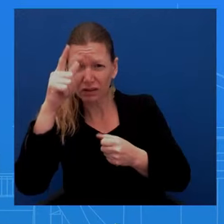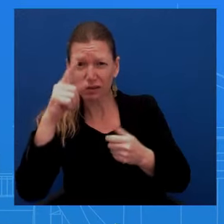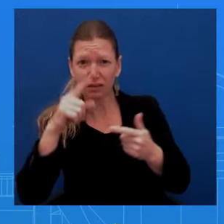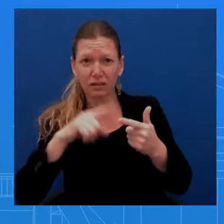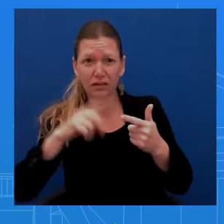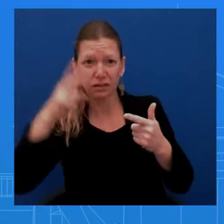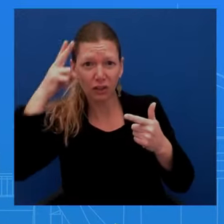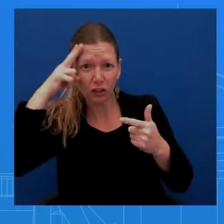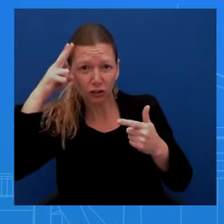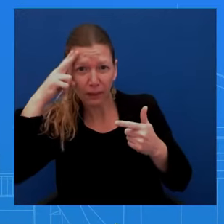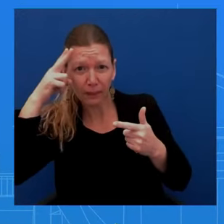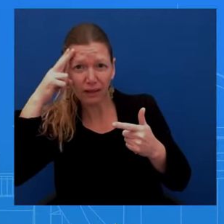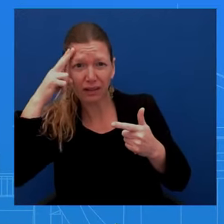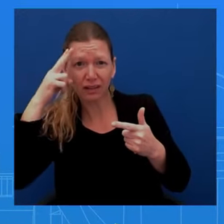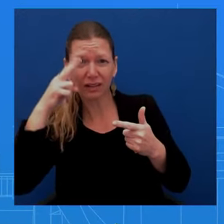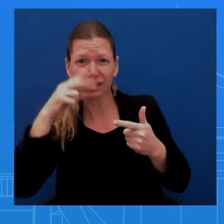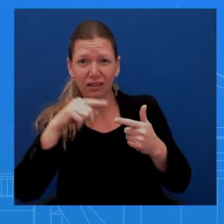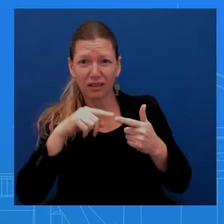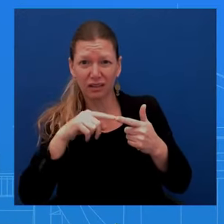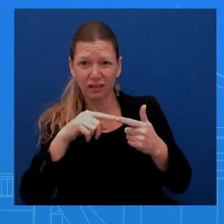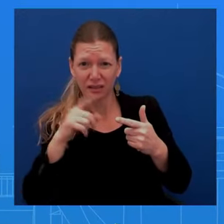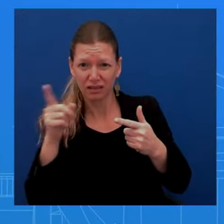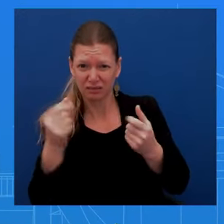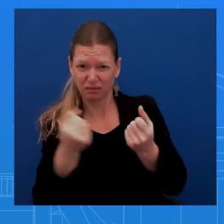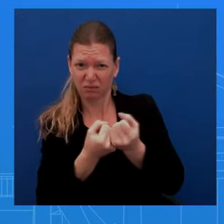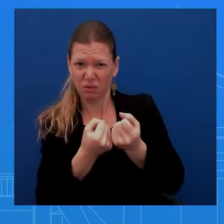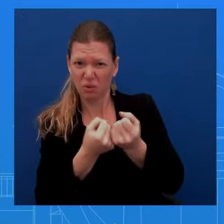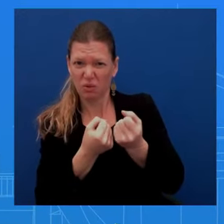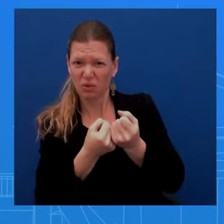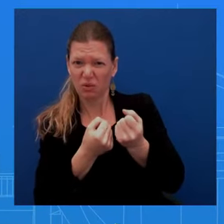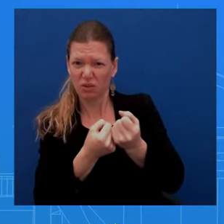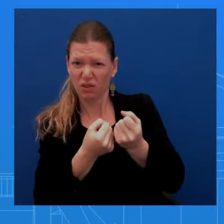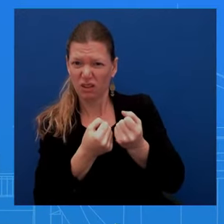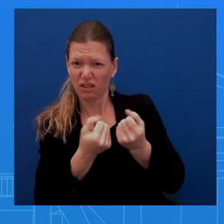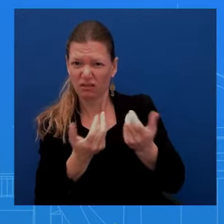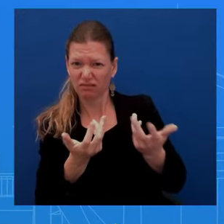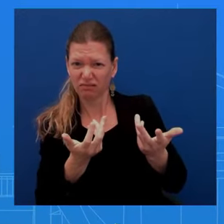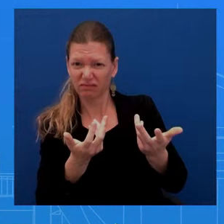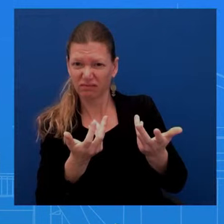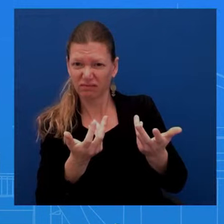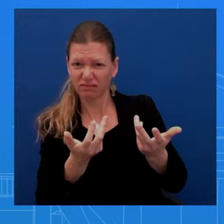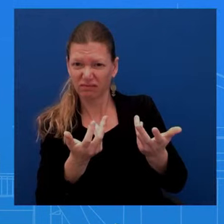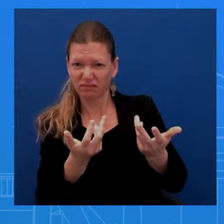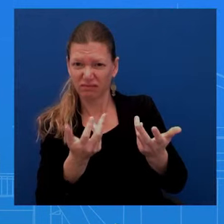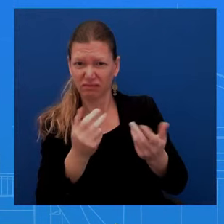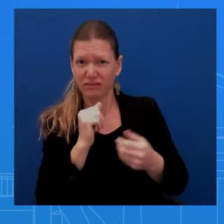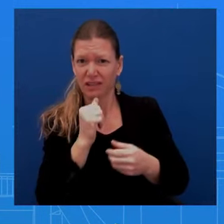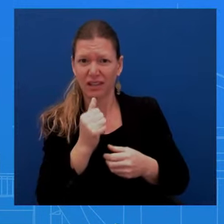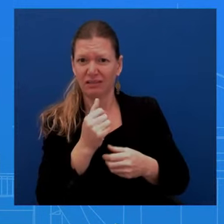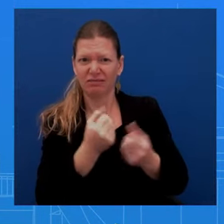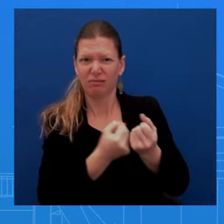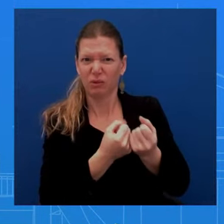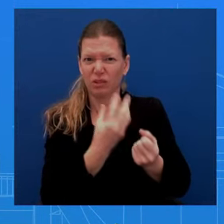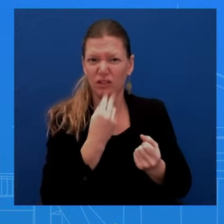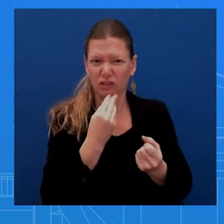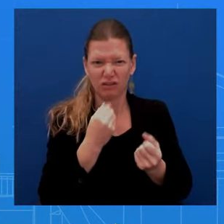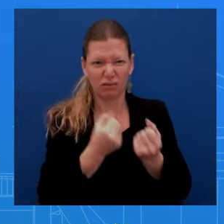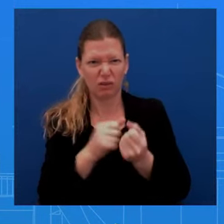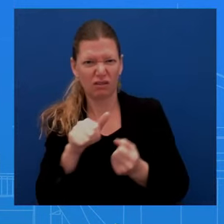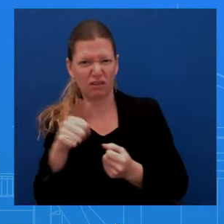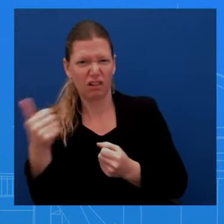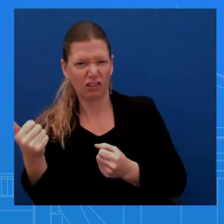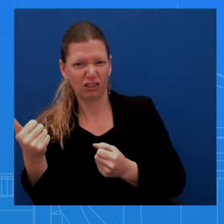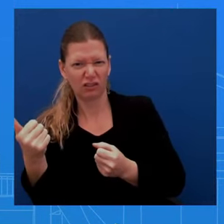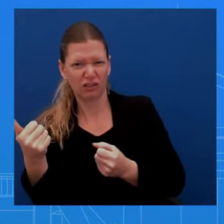Each country should speak for themselves about this particular their case and what their view is. I have spoken for